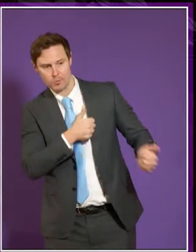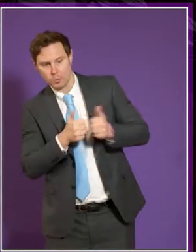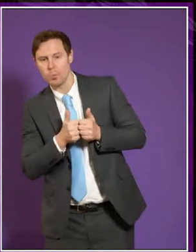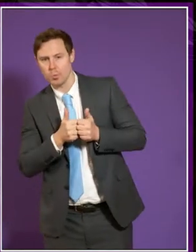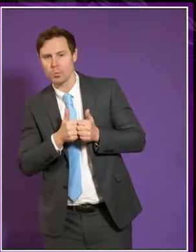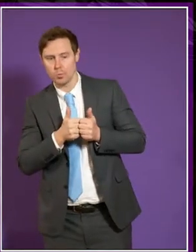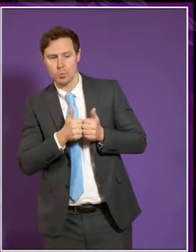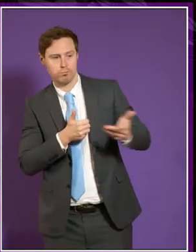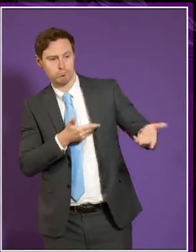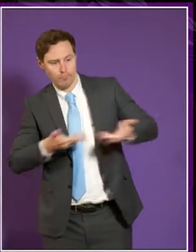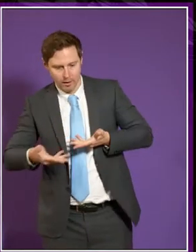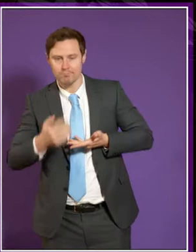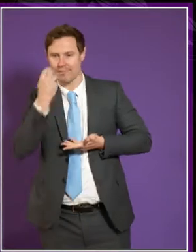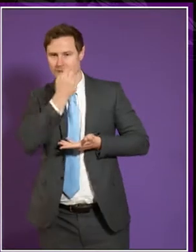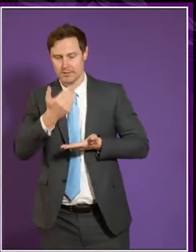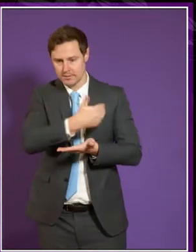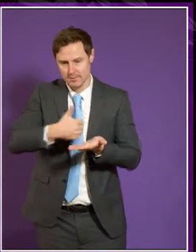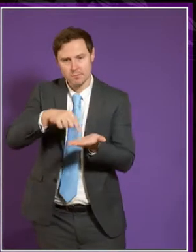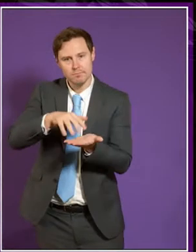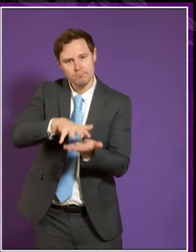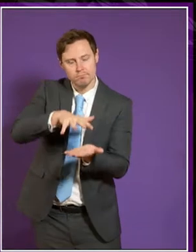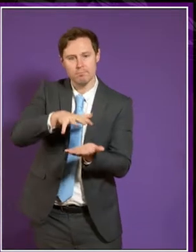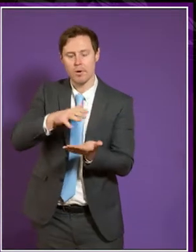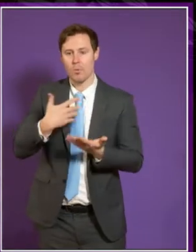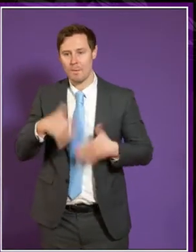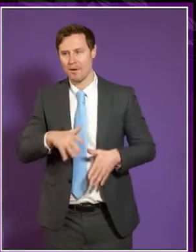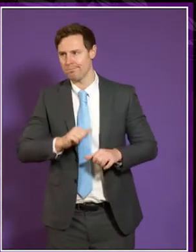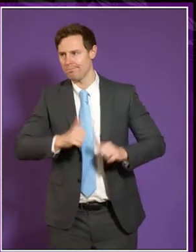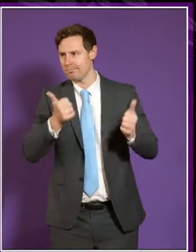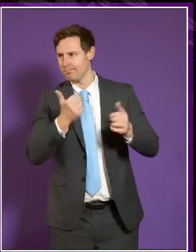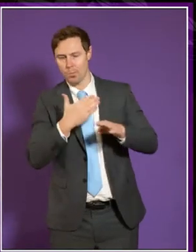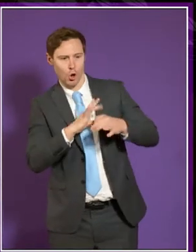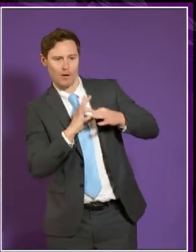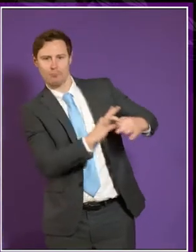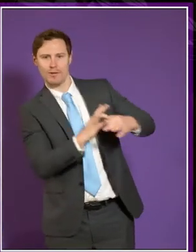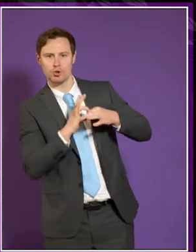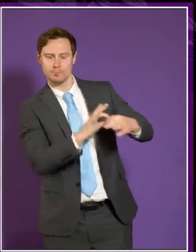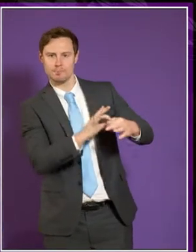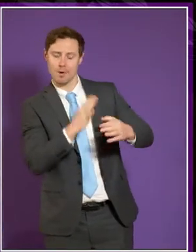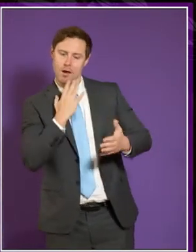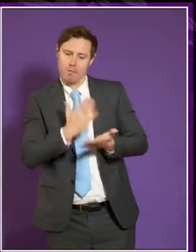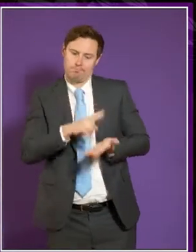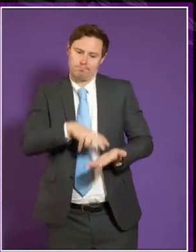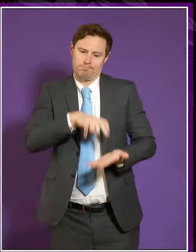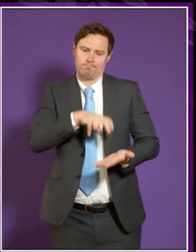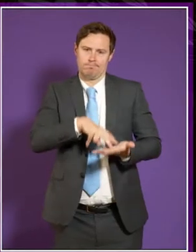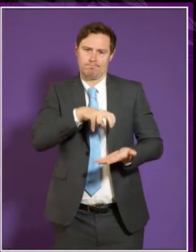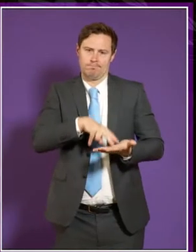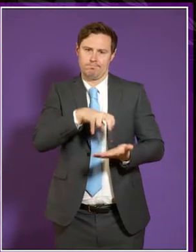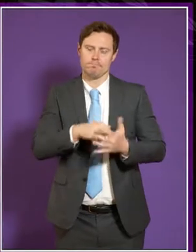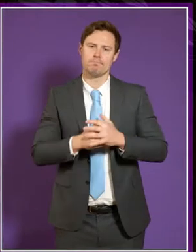me provide that evidence. So I think we have established a good working relationship, and I'm very happy about that.